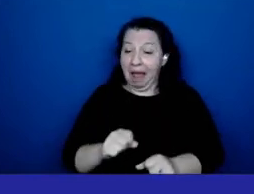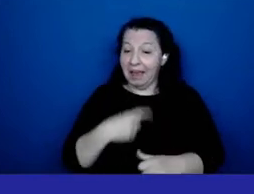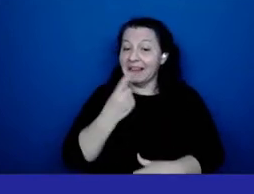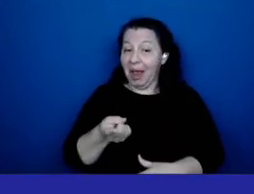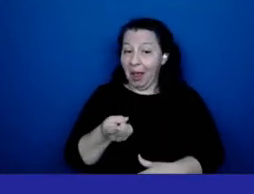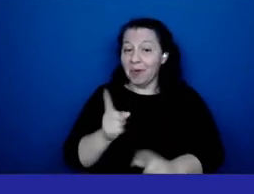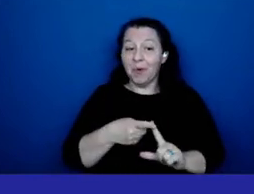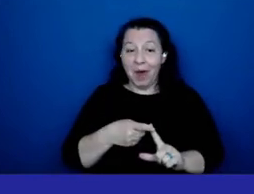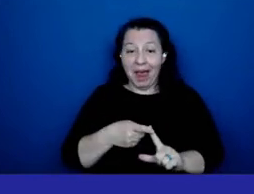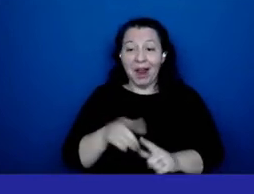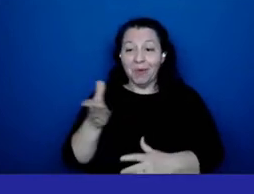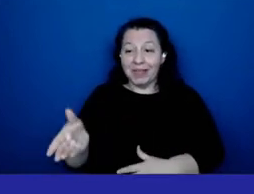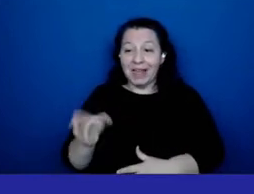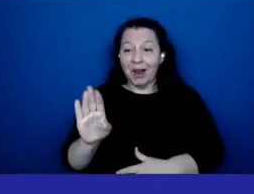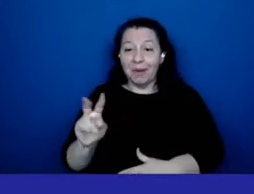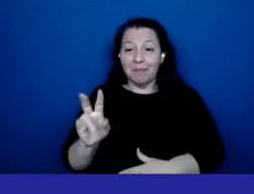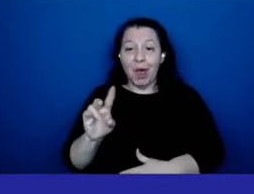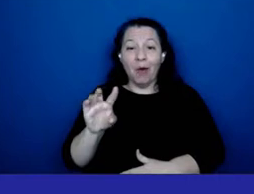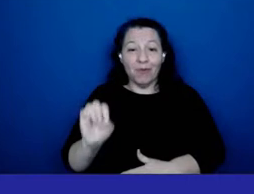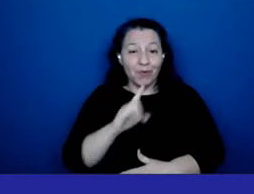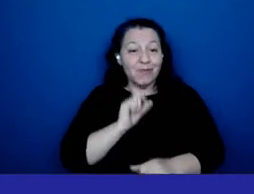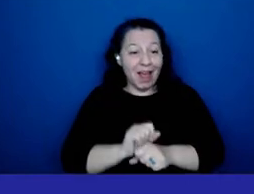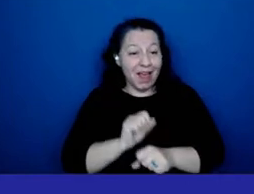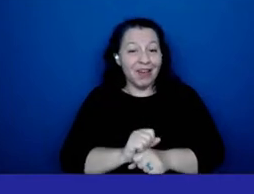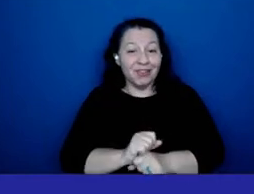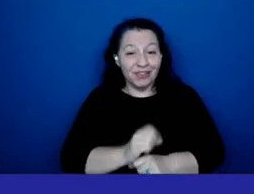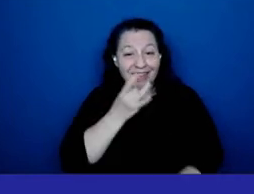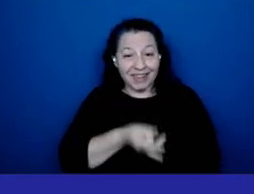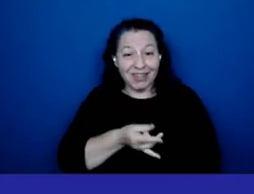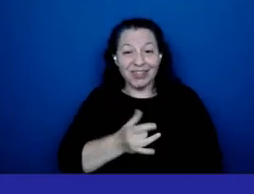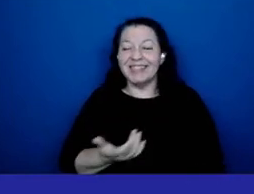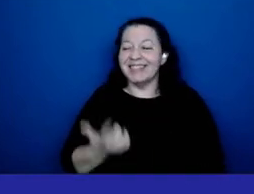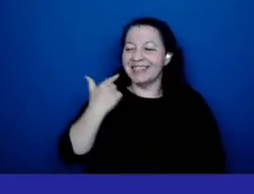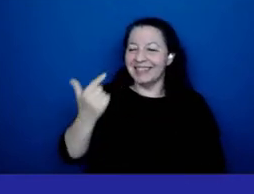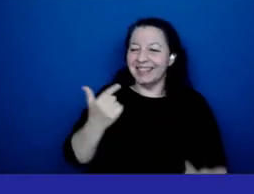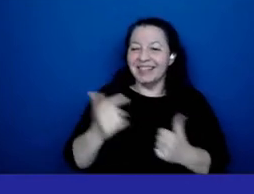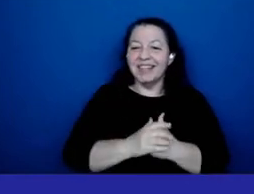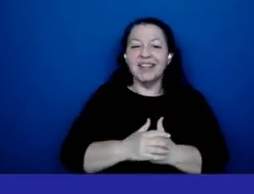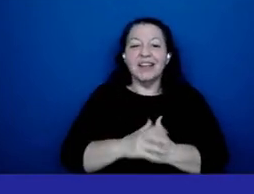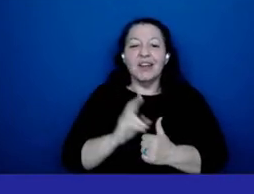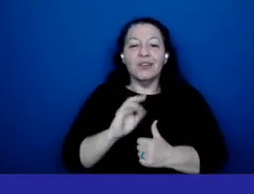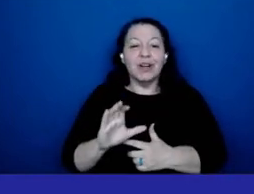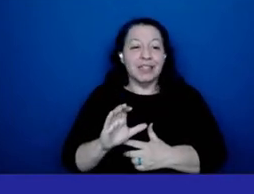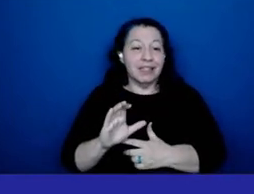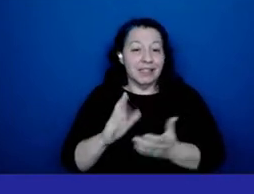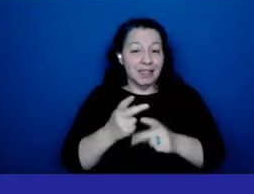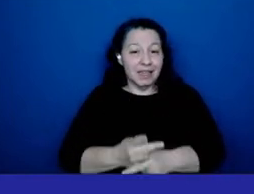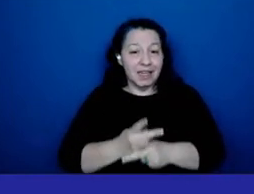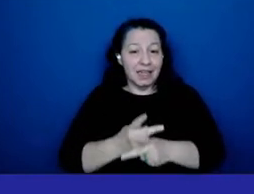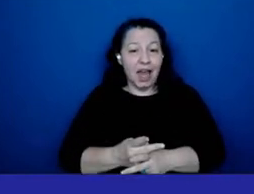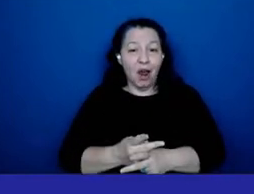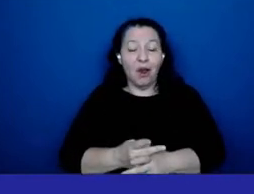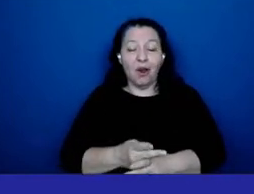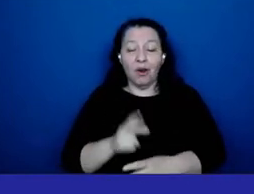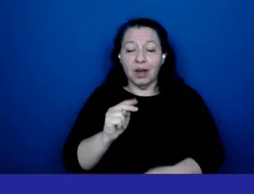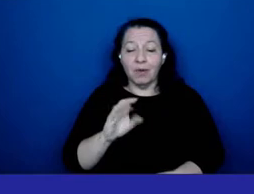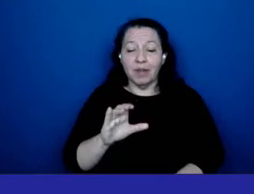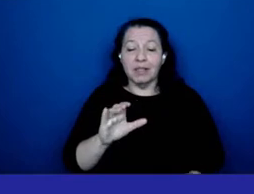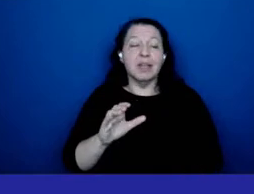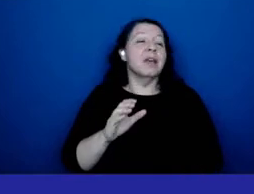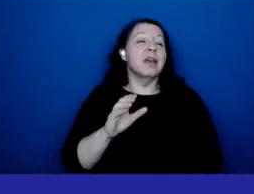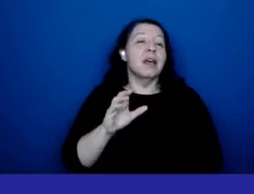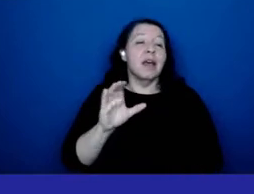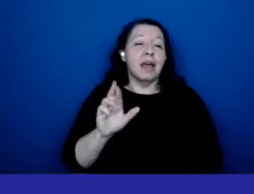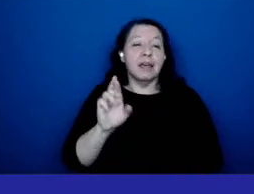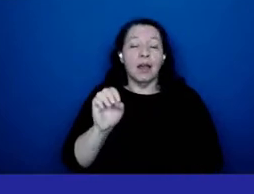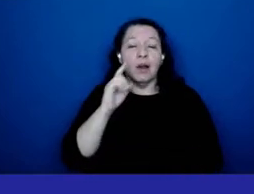bellevue that they are delicious um new york city care our program for those who cannot afford care or